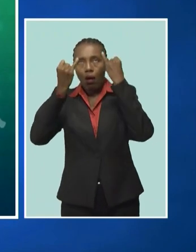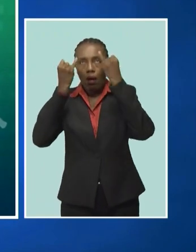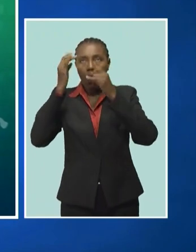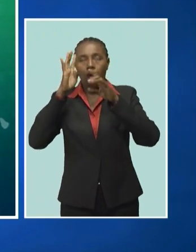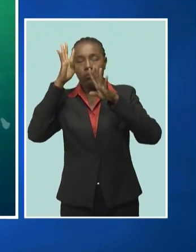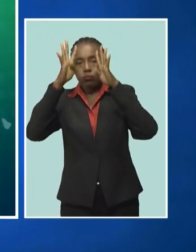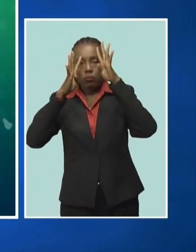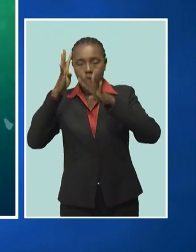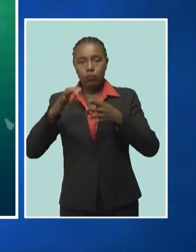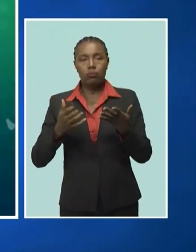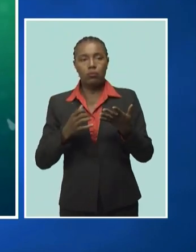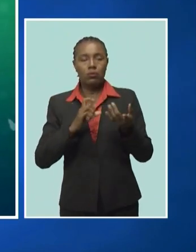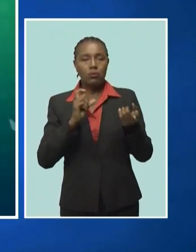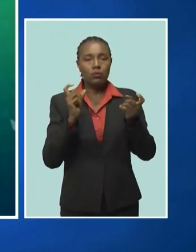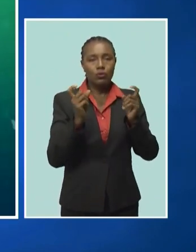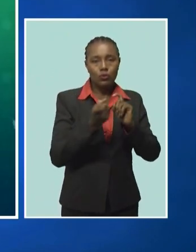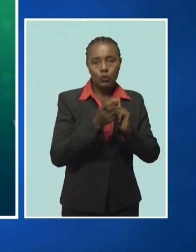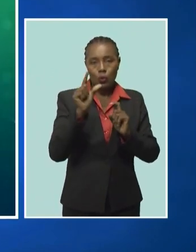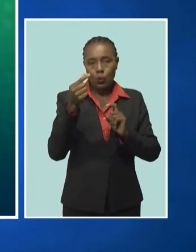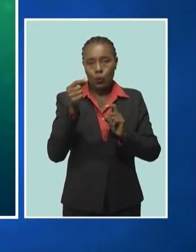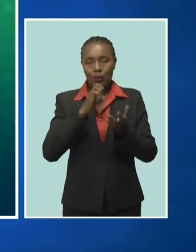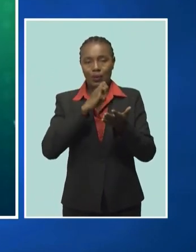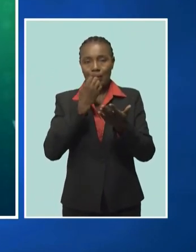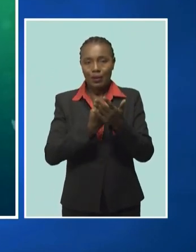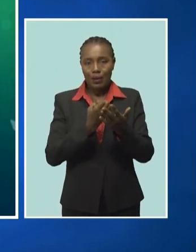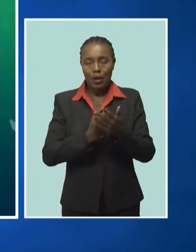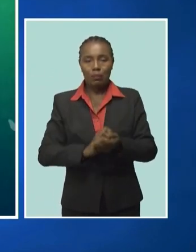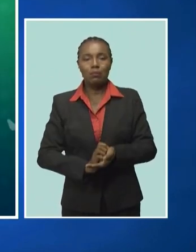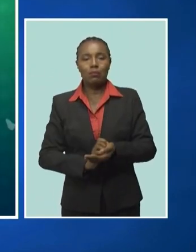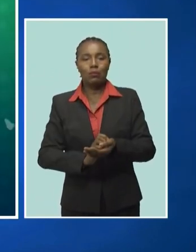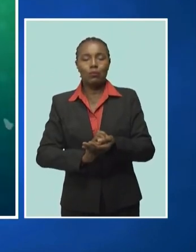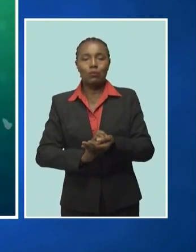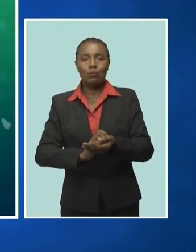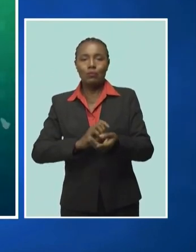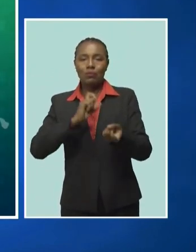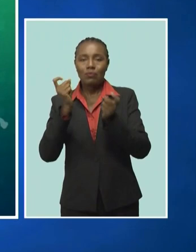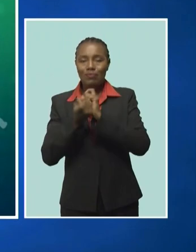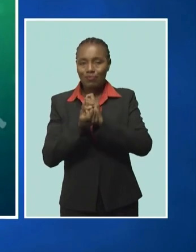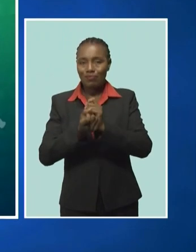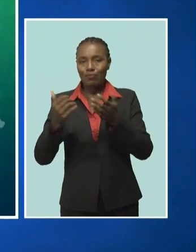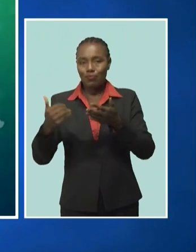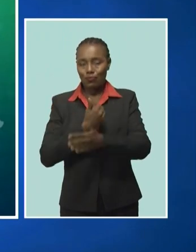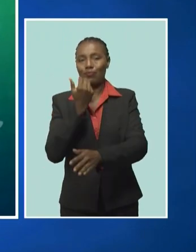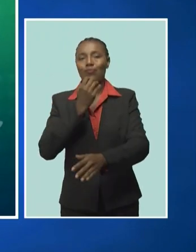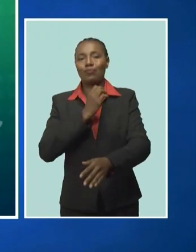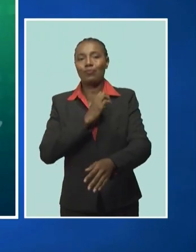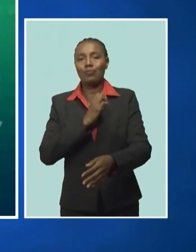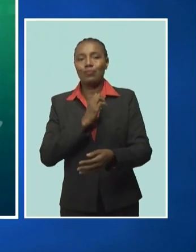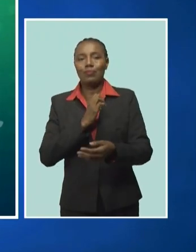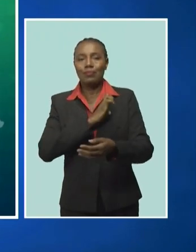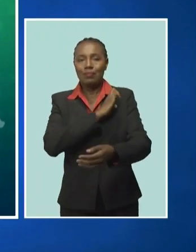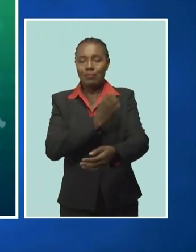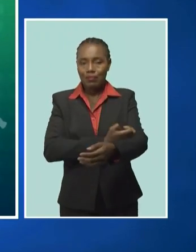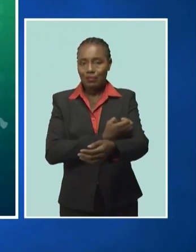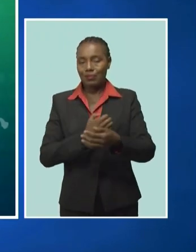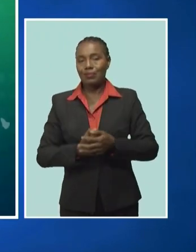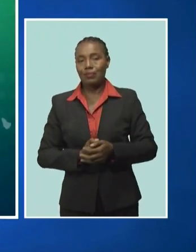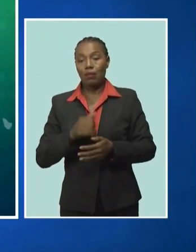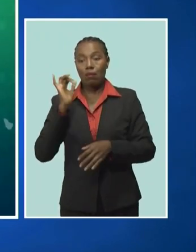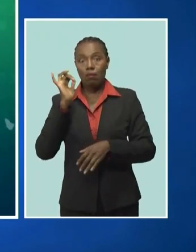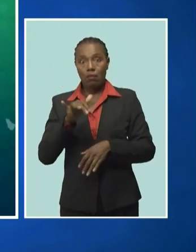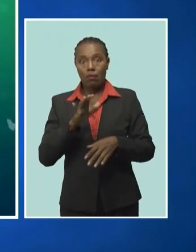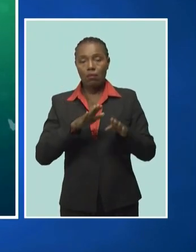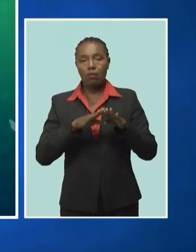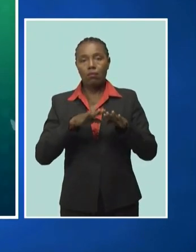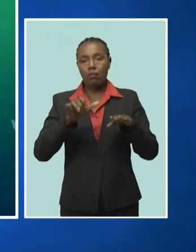shift of renewable energy and greening the economy. This is the concept. If you can build this sort of structure,